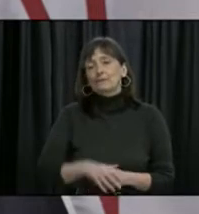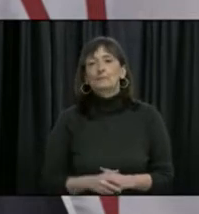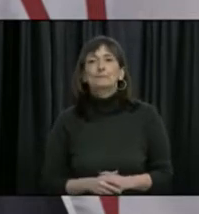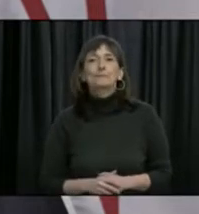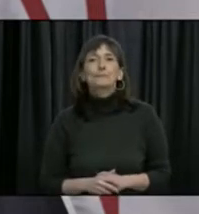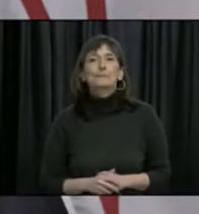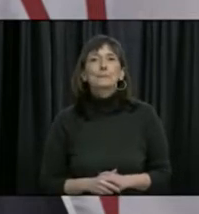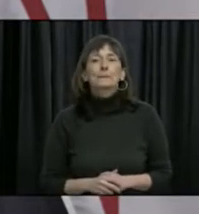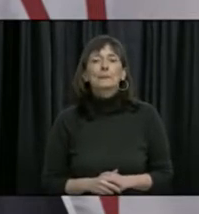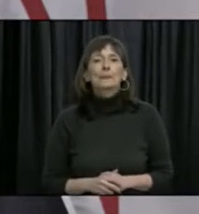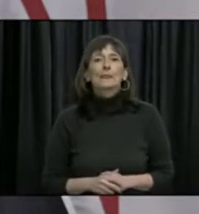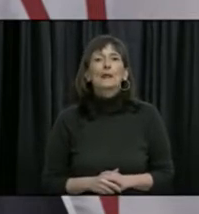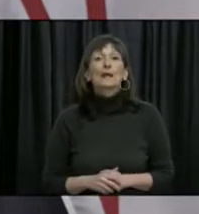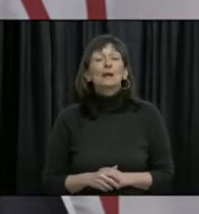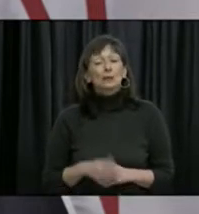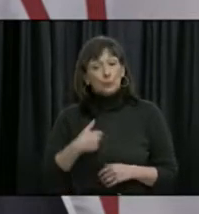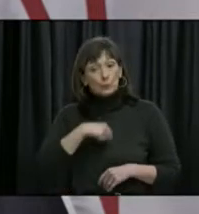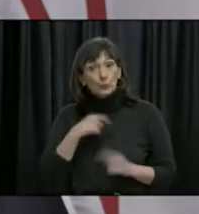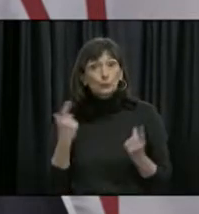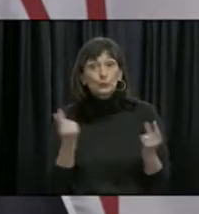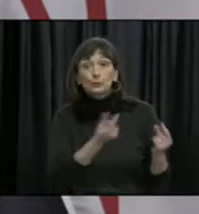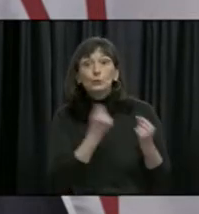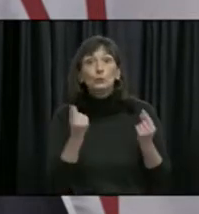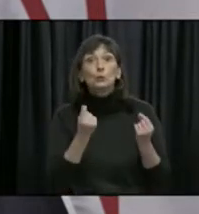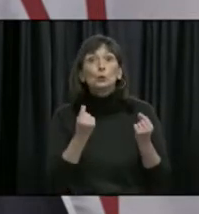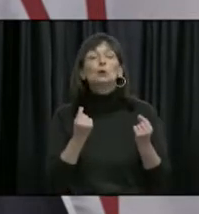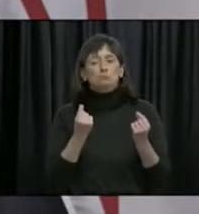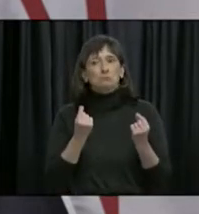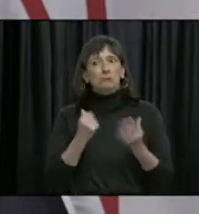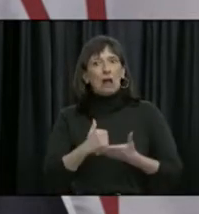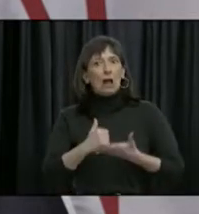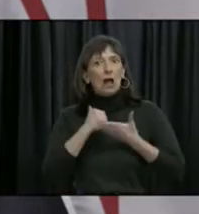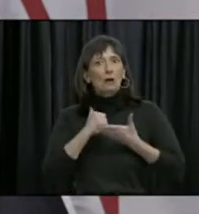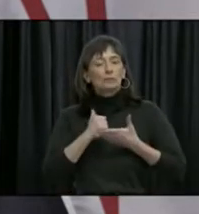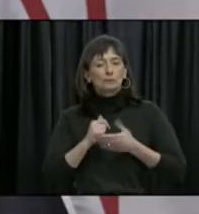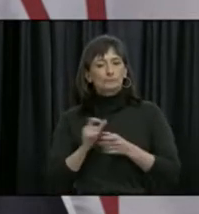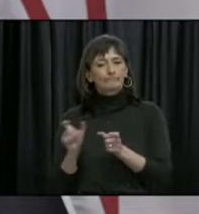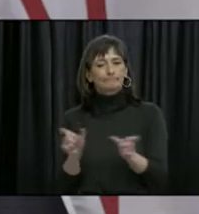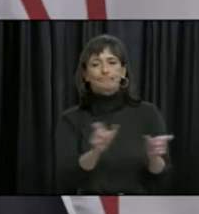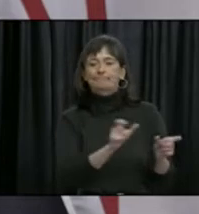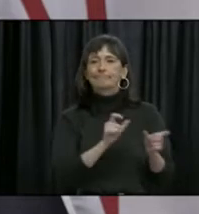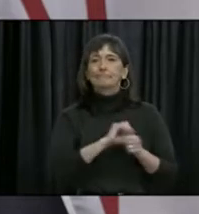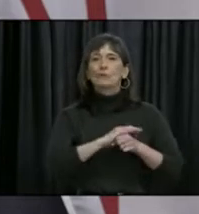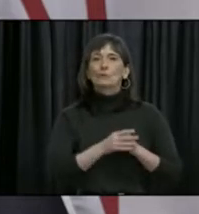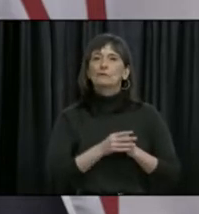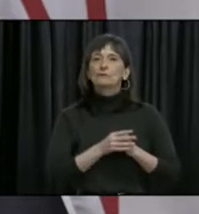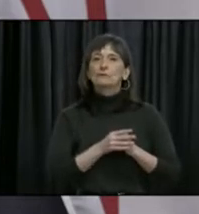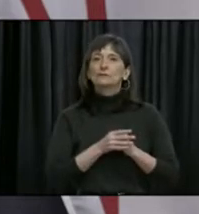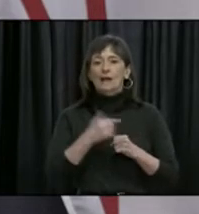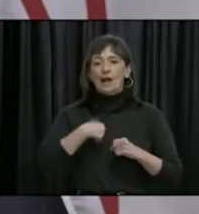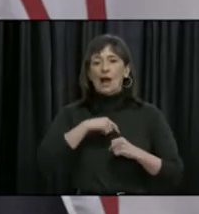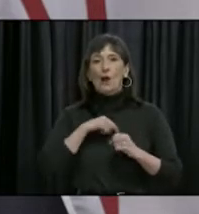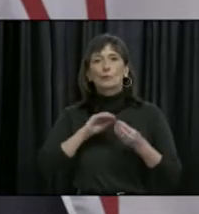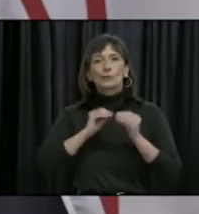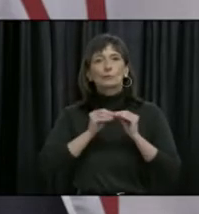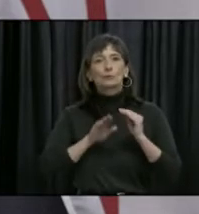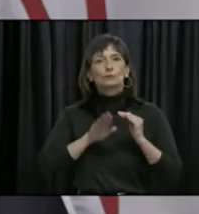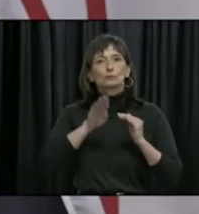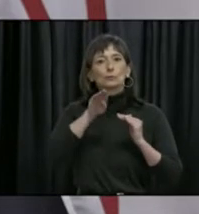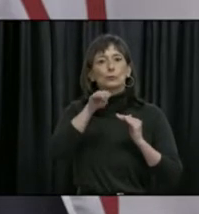efforts have effectively contained the spread of COVID-19 in our province, and we have done exceptionally well in flattening its curve so far.